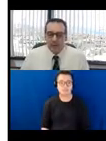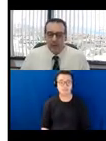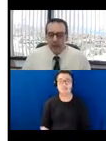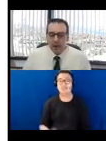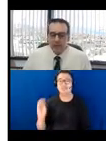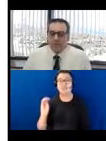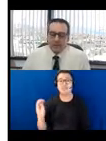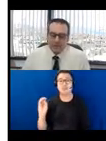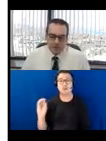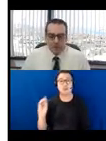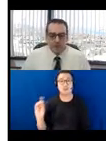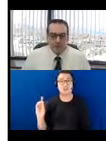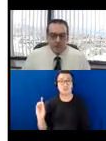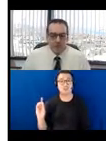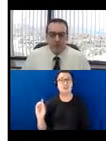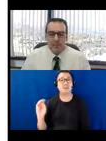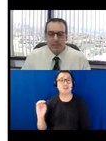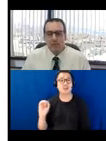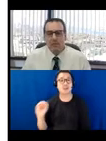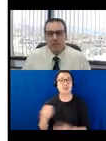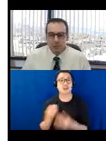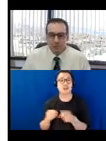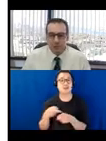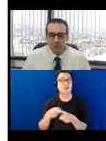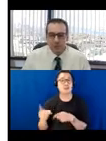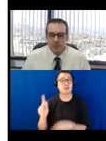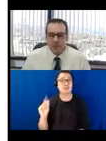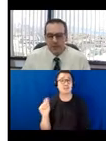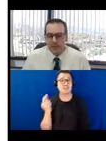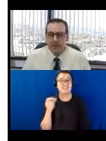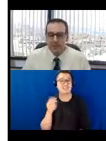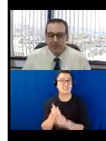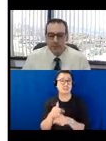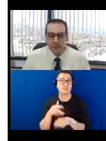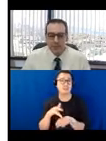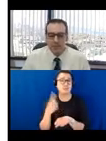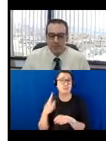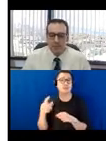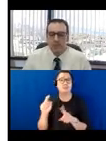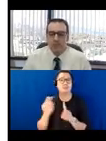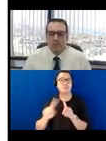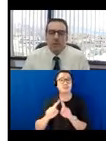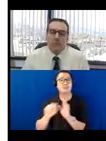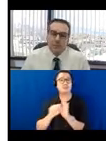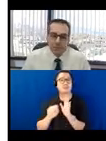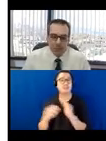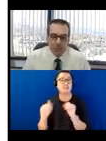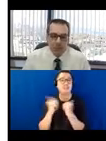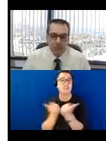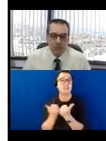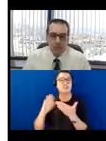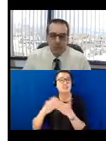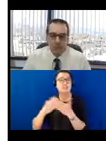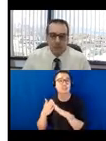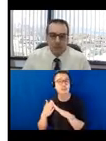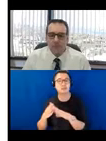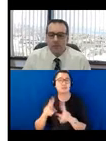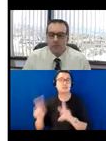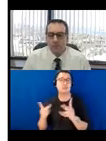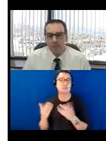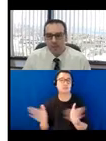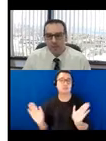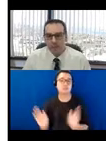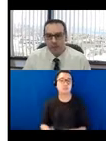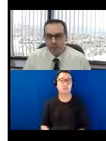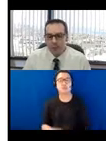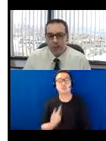our office the Massachusetts Office on Disability serves as a resource to state agencies municipal governments and members of the public. We offer